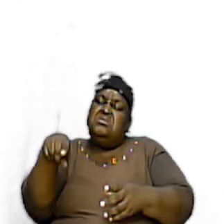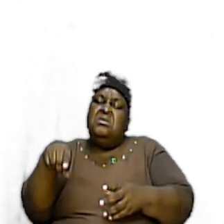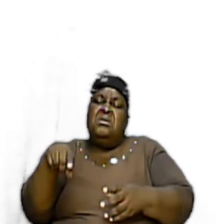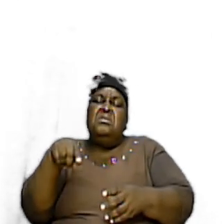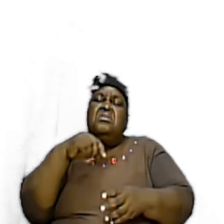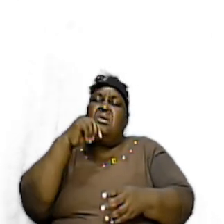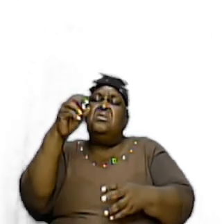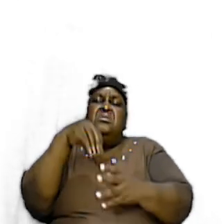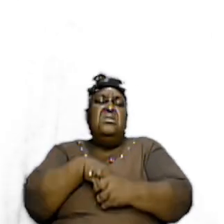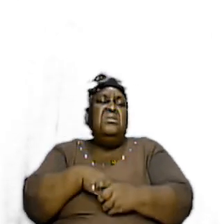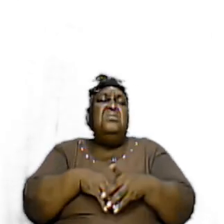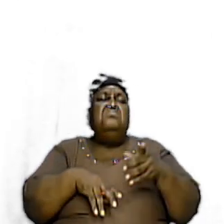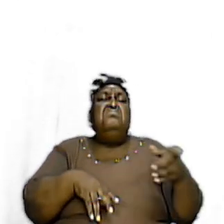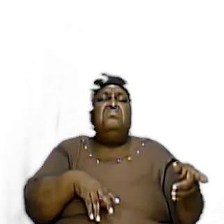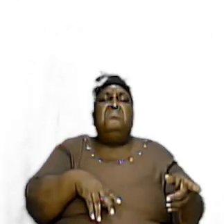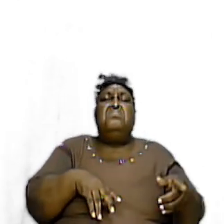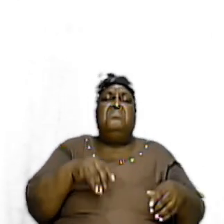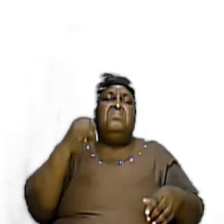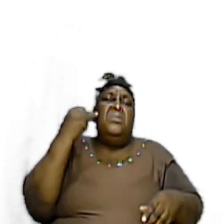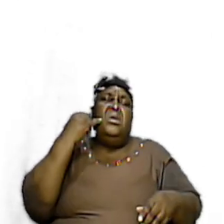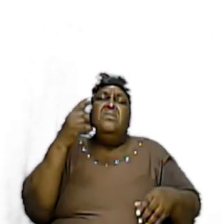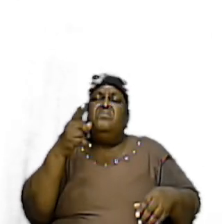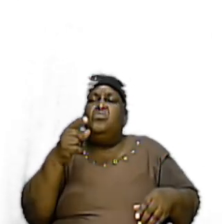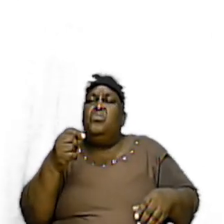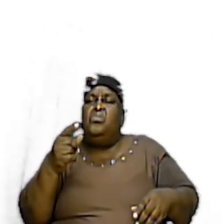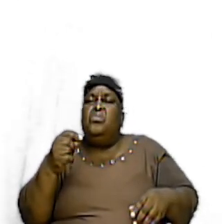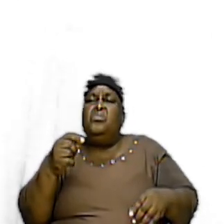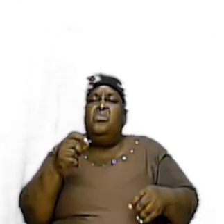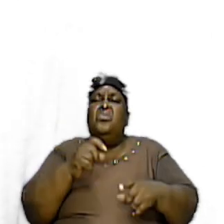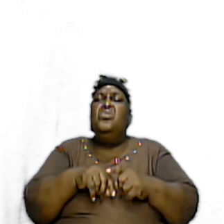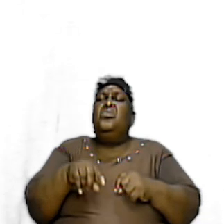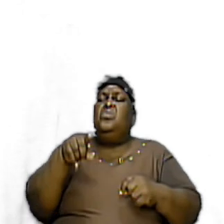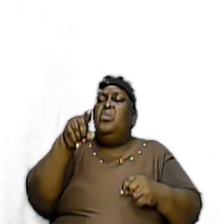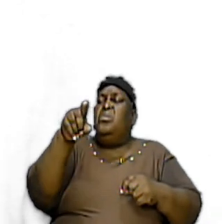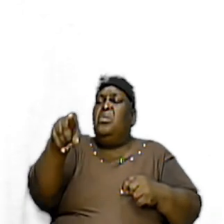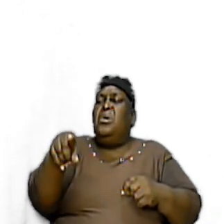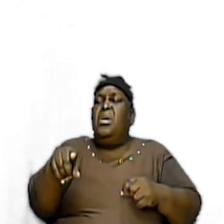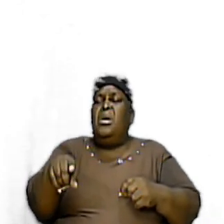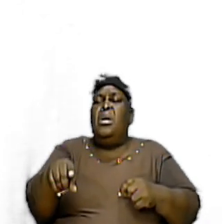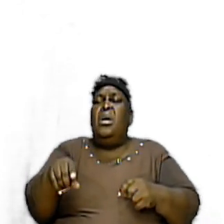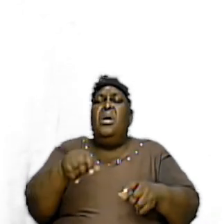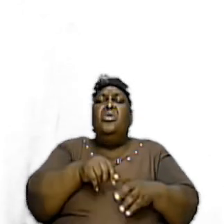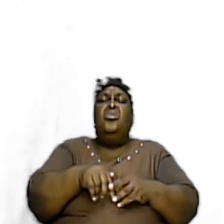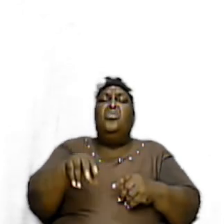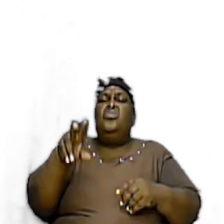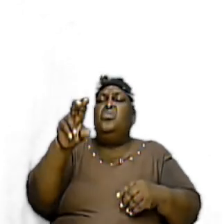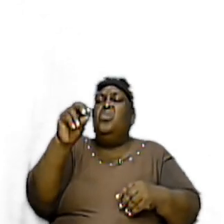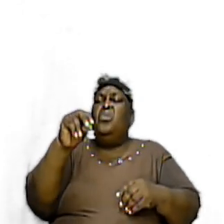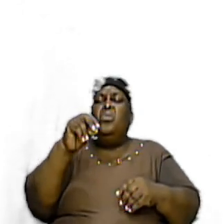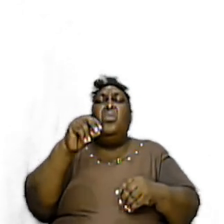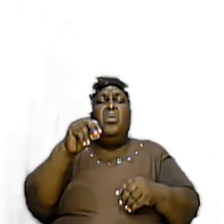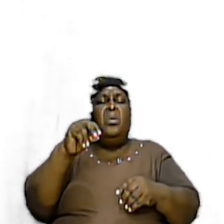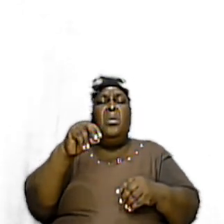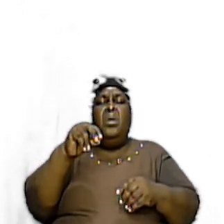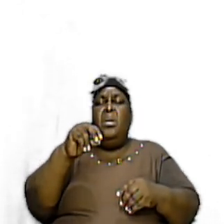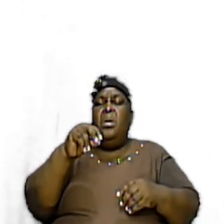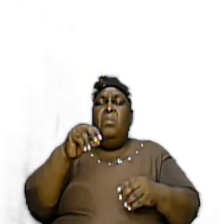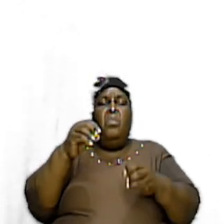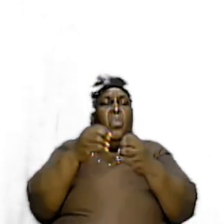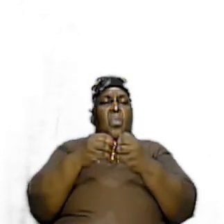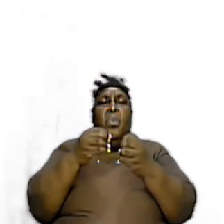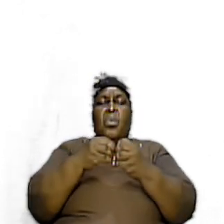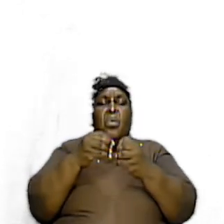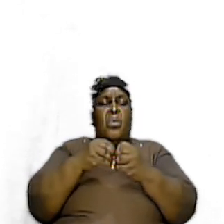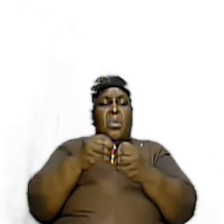Like that If you do You are rendering Yourselves As being no longer A part of the body